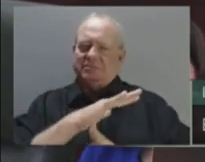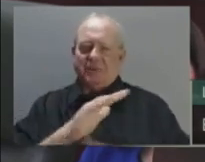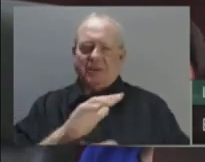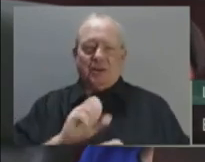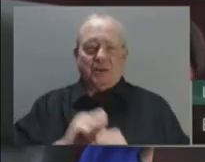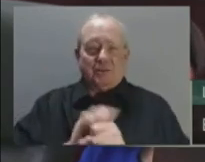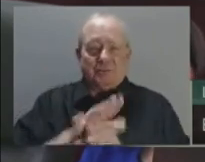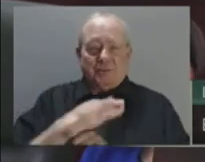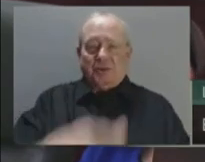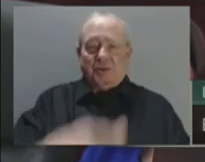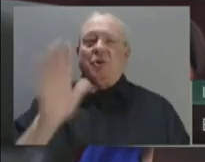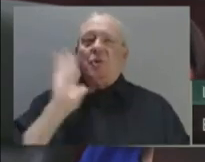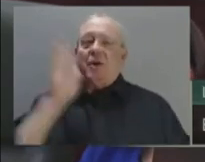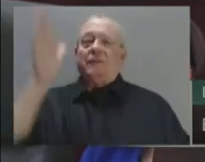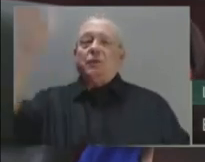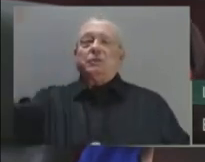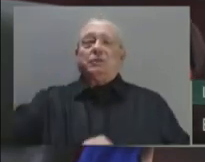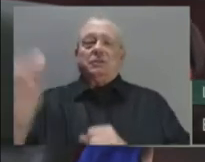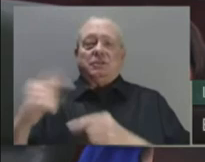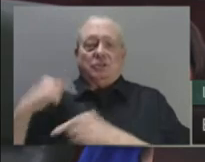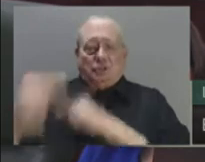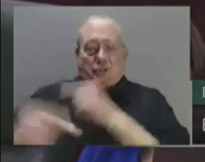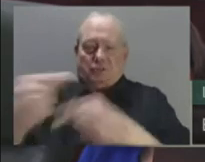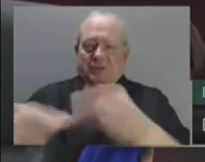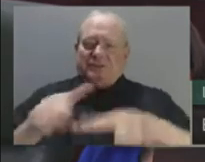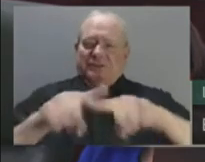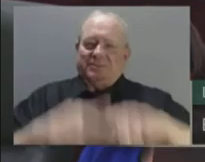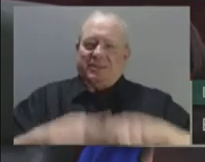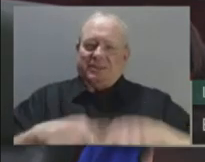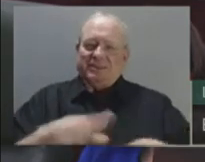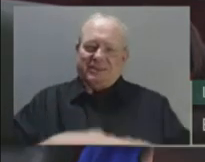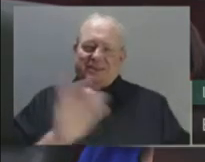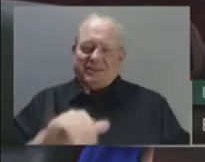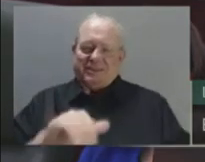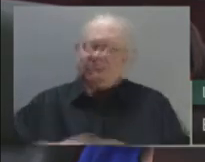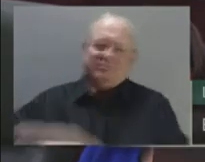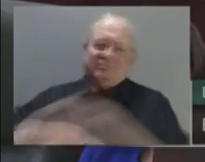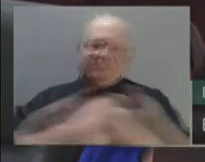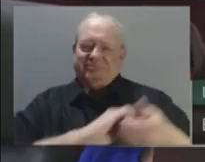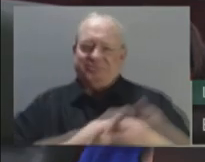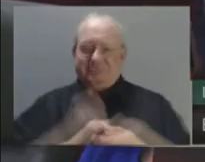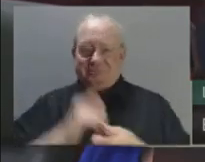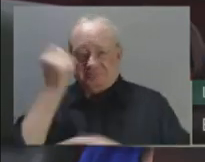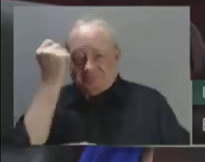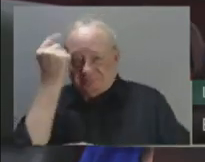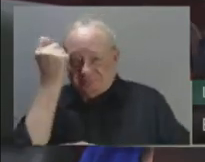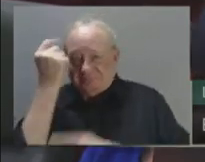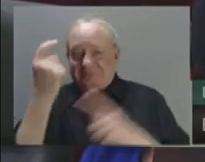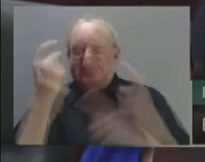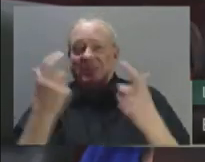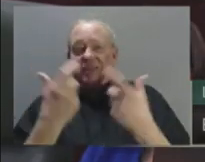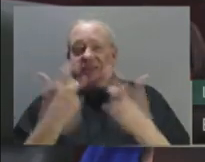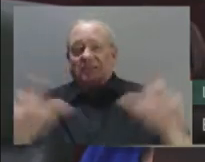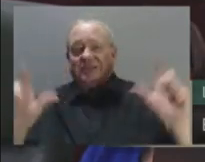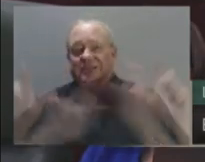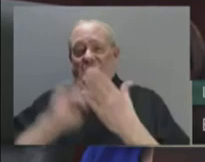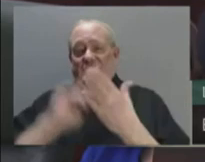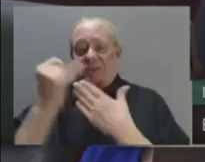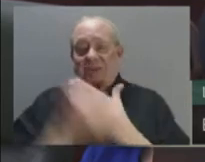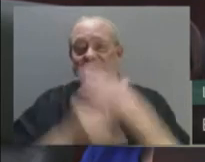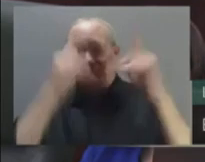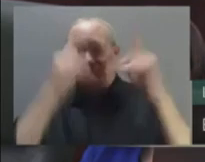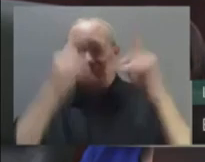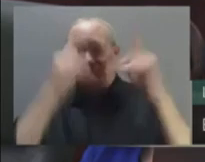We need to be a nation that once again can get big visionary projects completed. We need to be a nation that values the